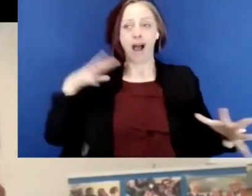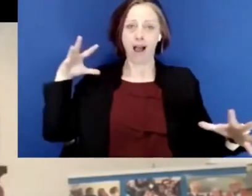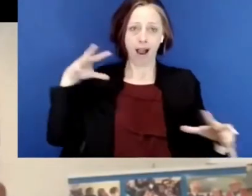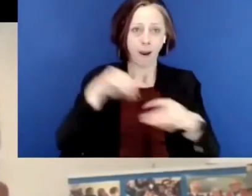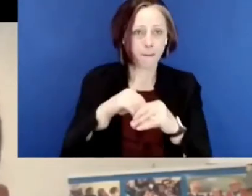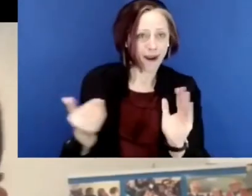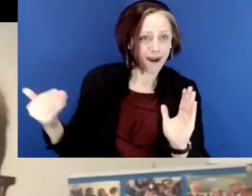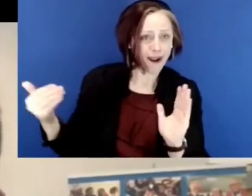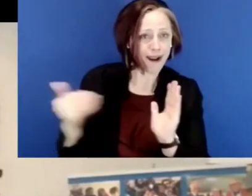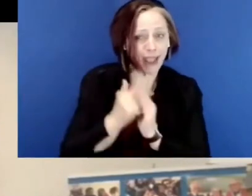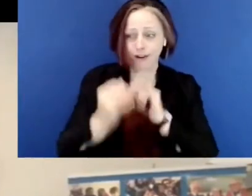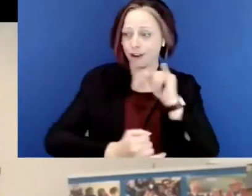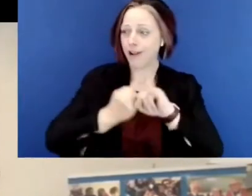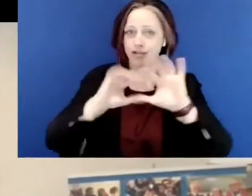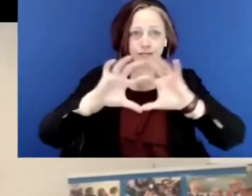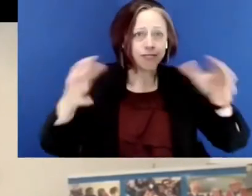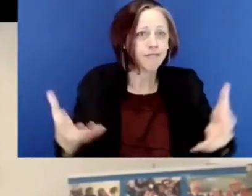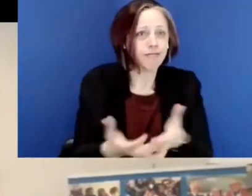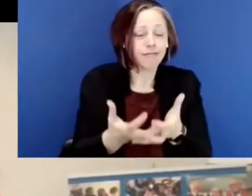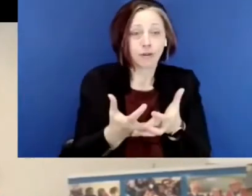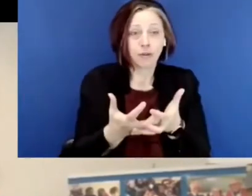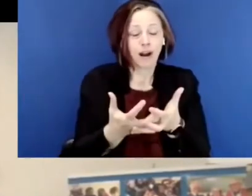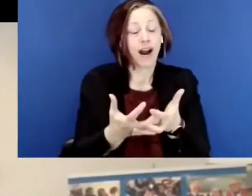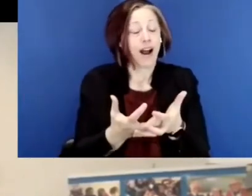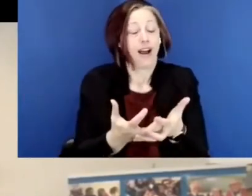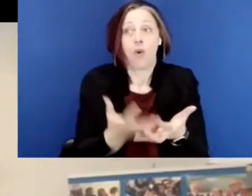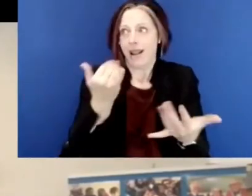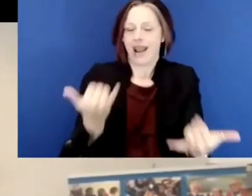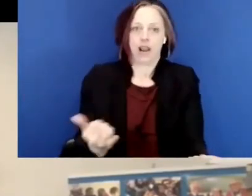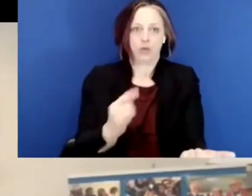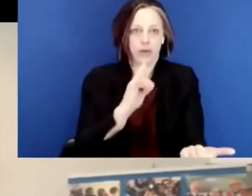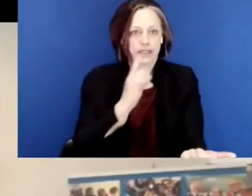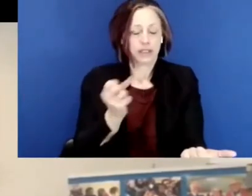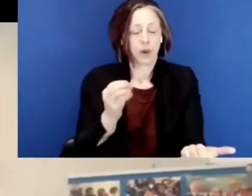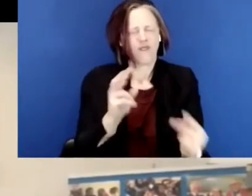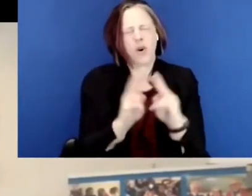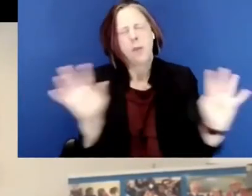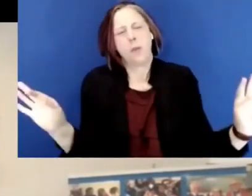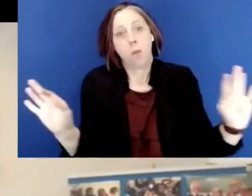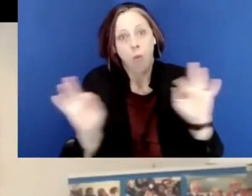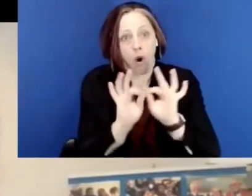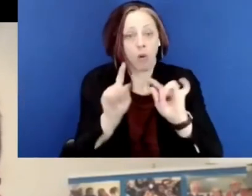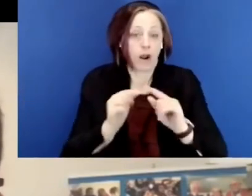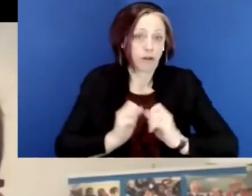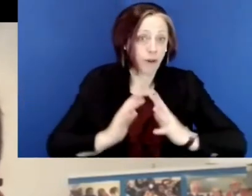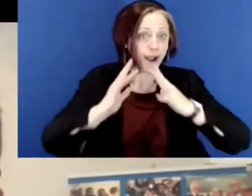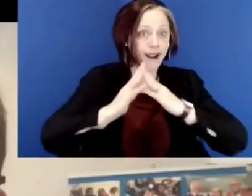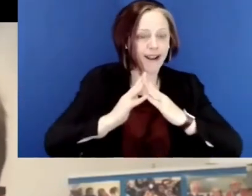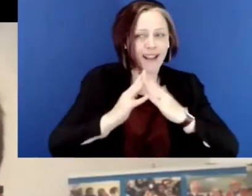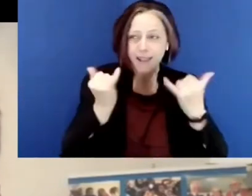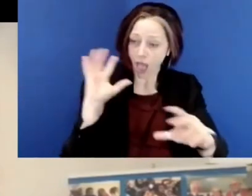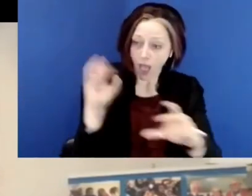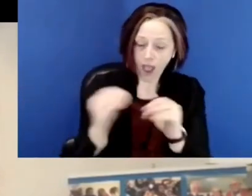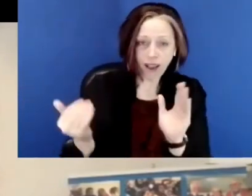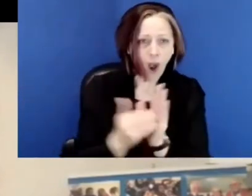Americans rejoining, um, the international, you know, body, especially because we were so crucial at the